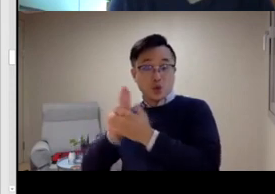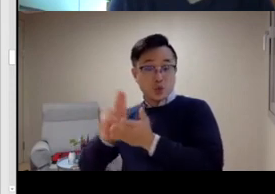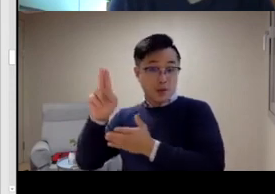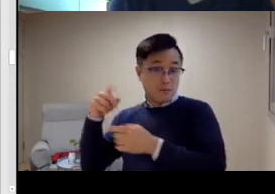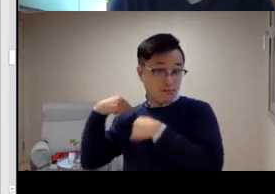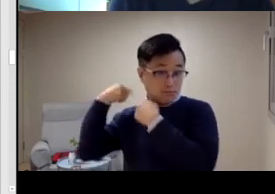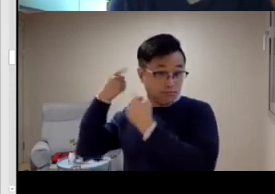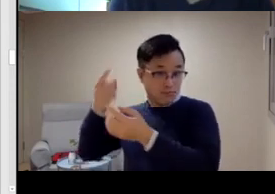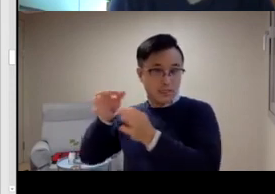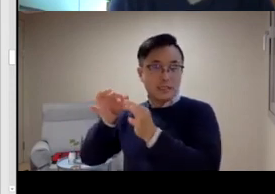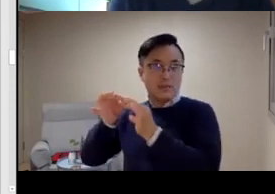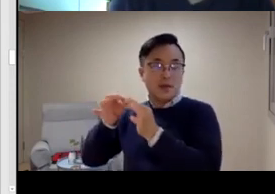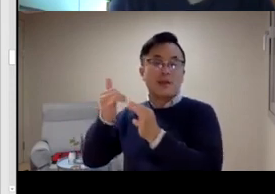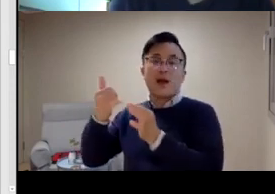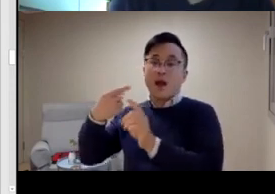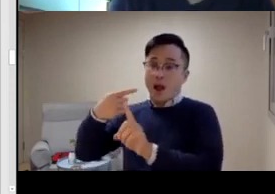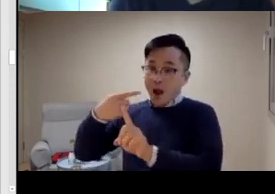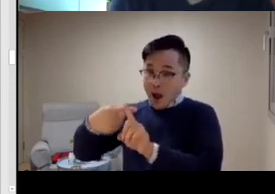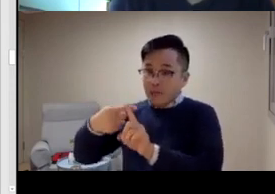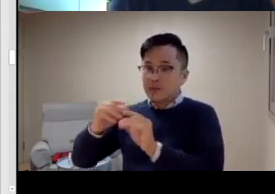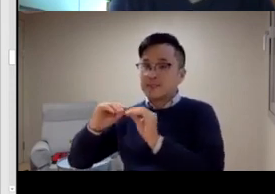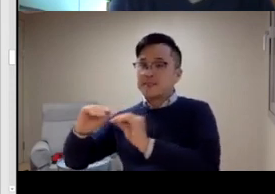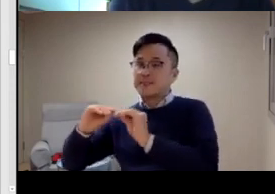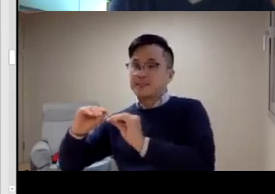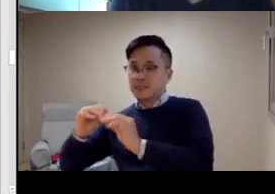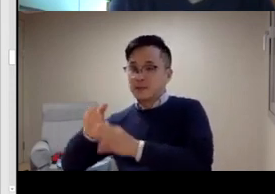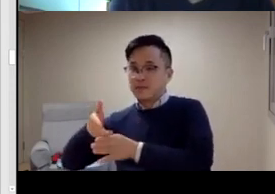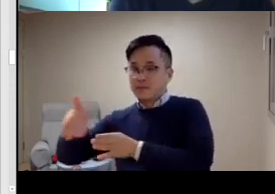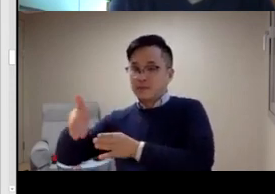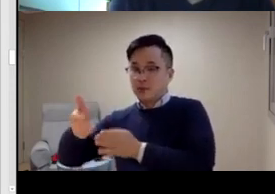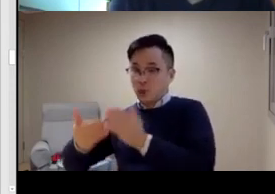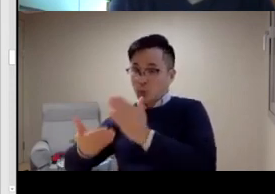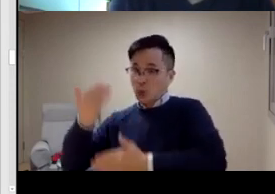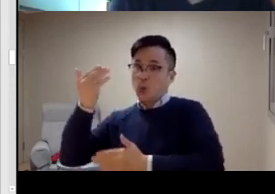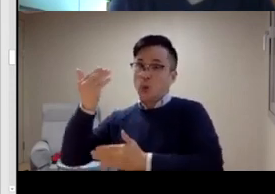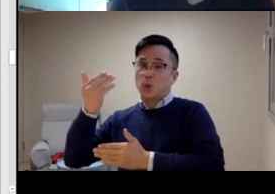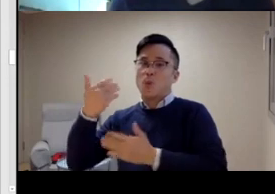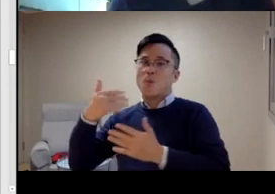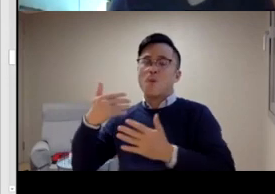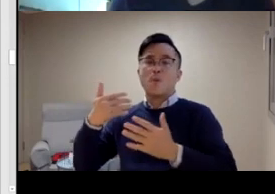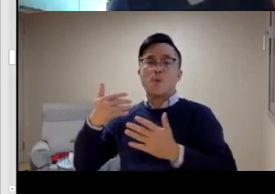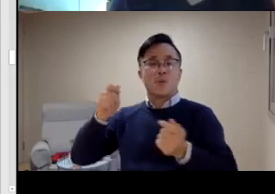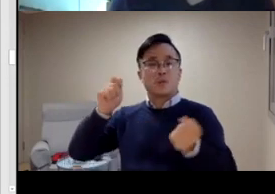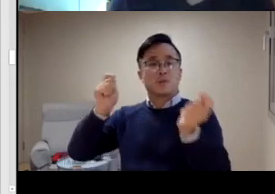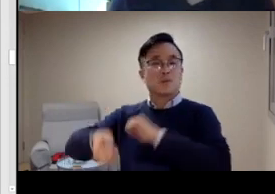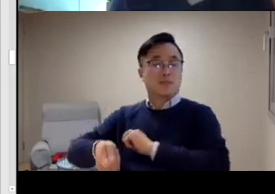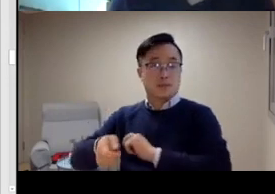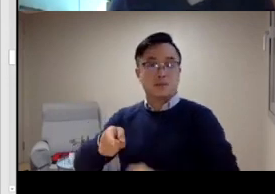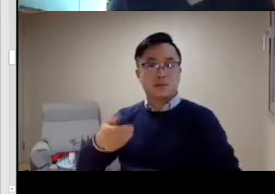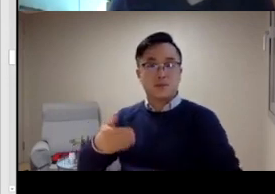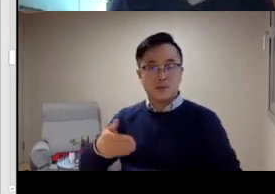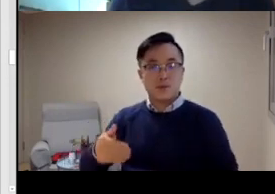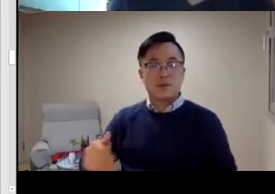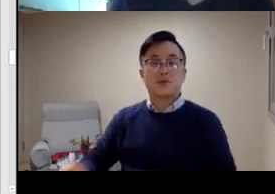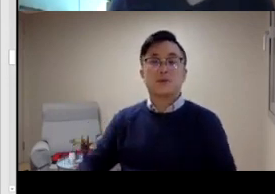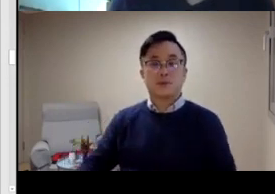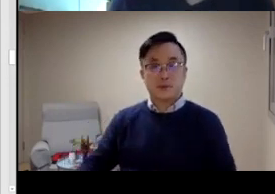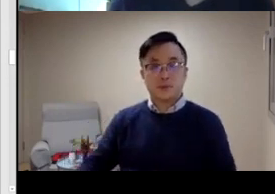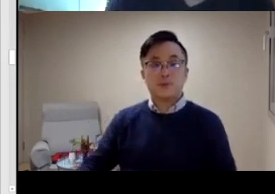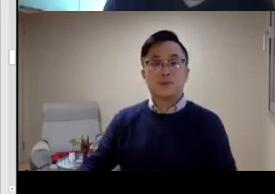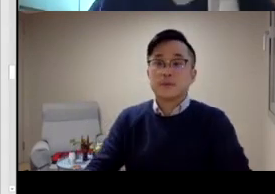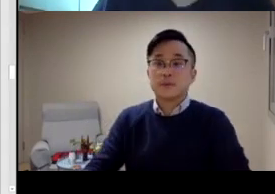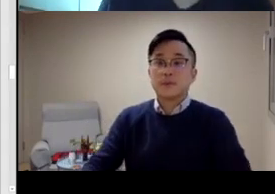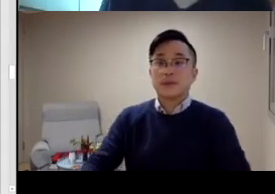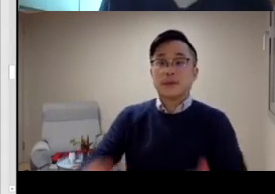And also universities are developing sign language teaching departments.